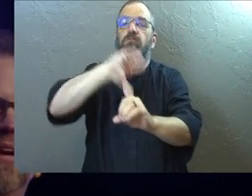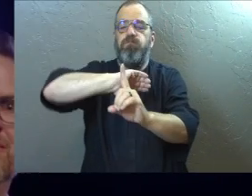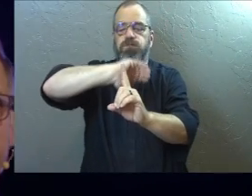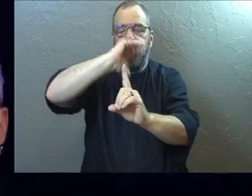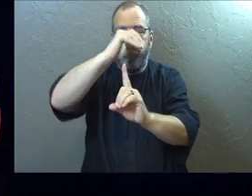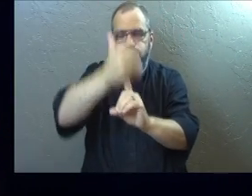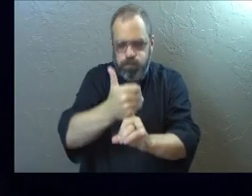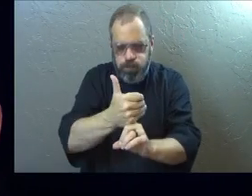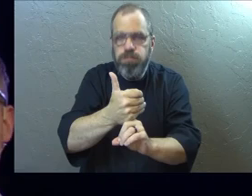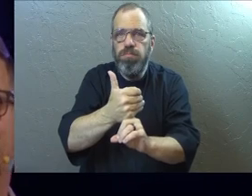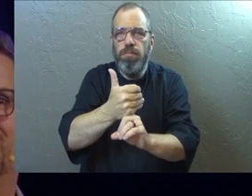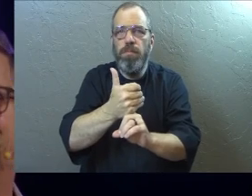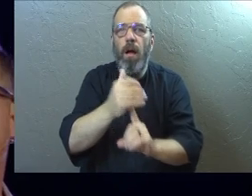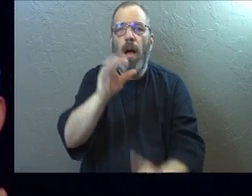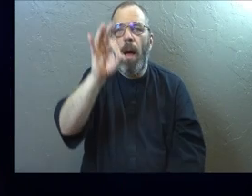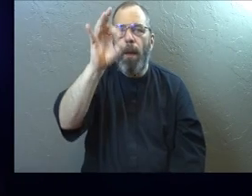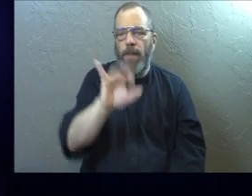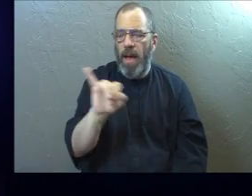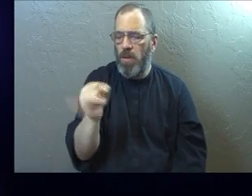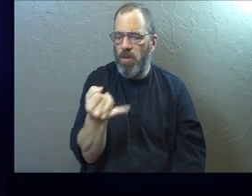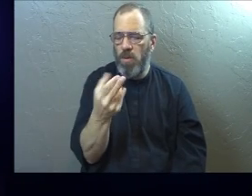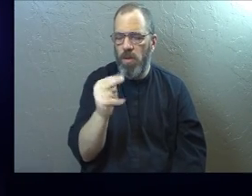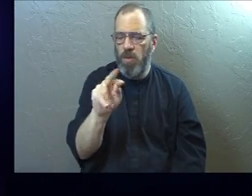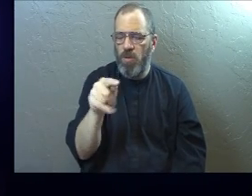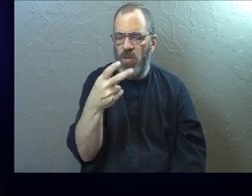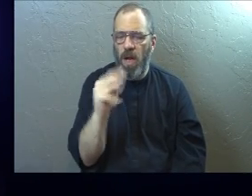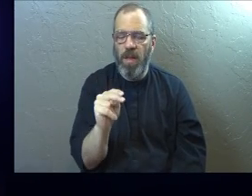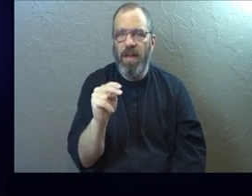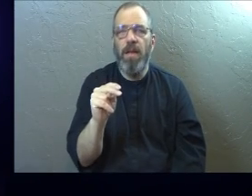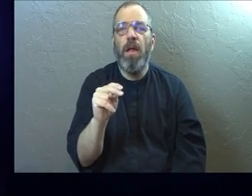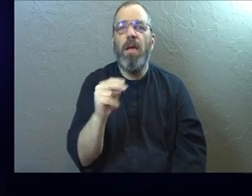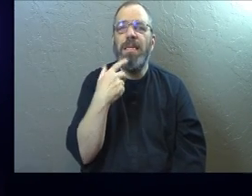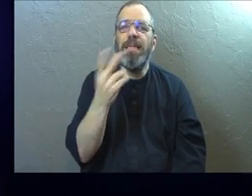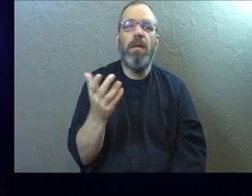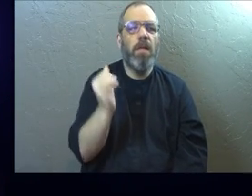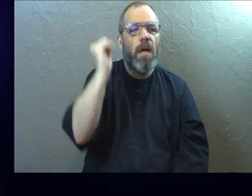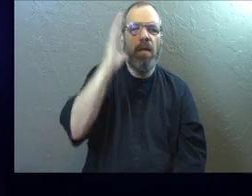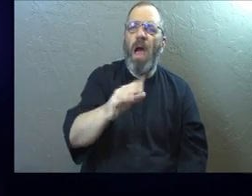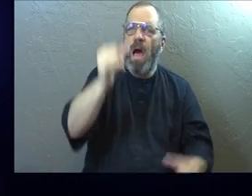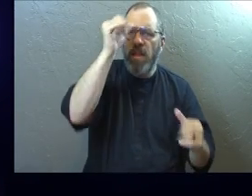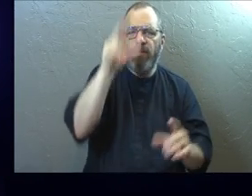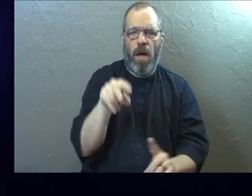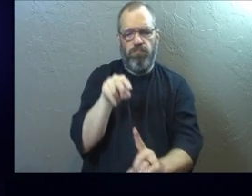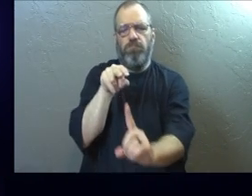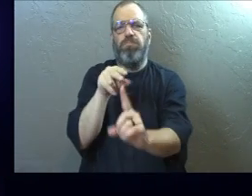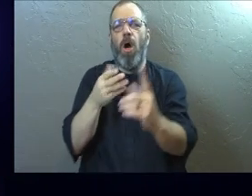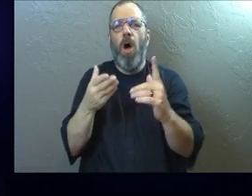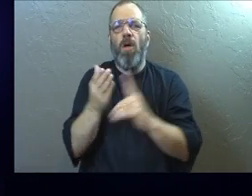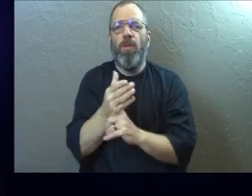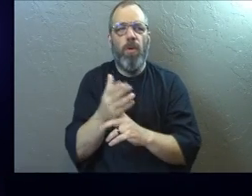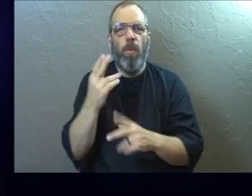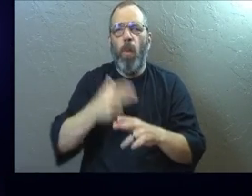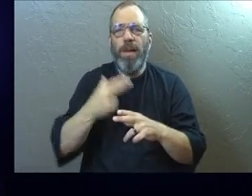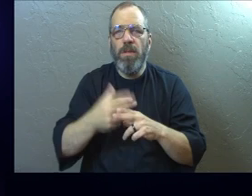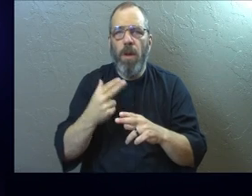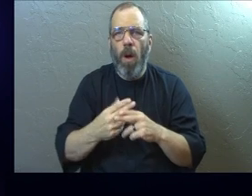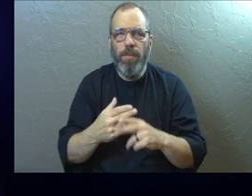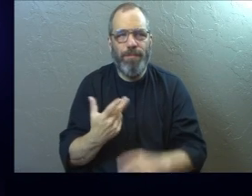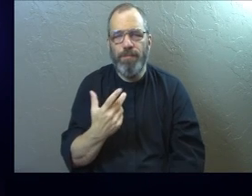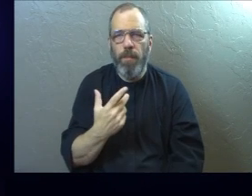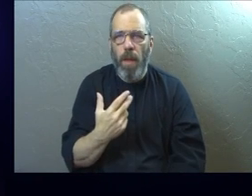your account. Pastor Jonathan at the Linger Conference two weeks ago said, it's like God the Father looks at us through rose-colored glasses.